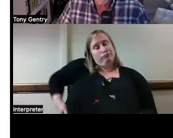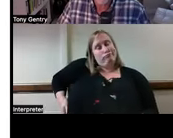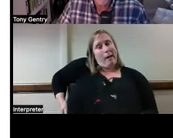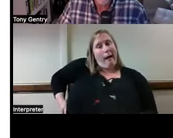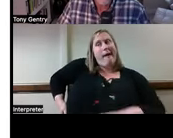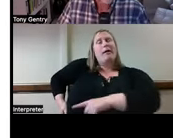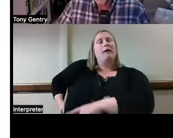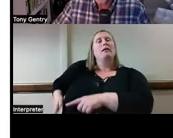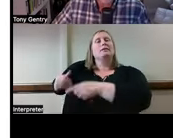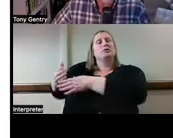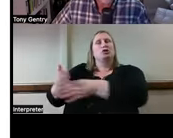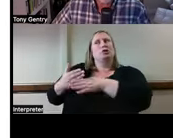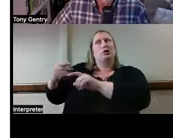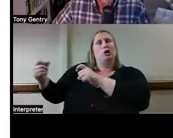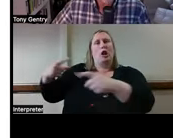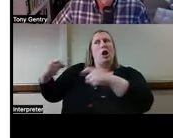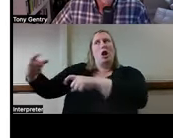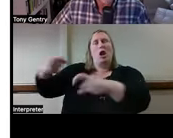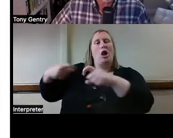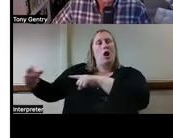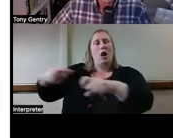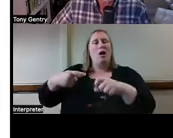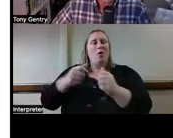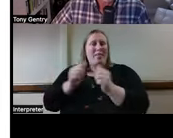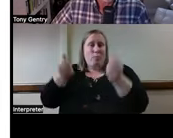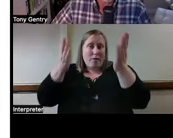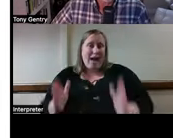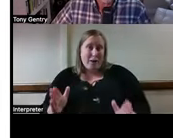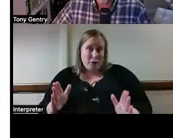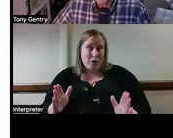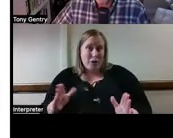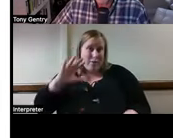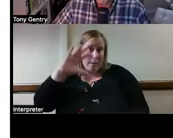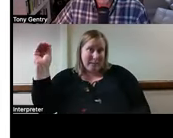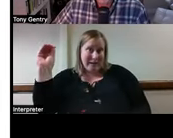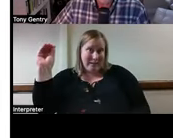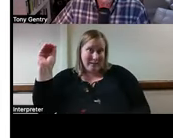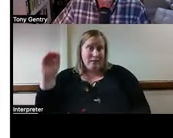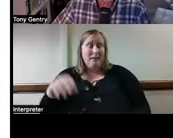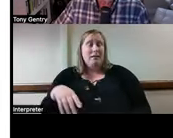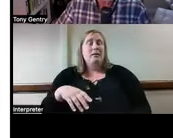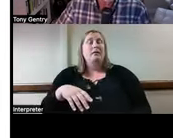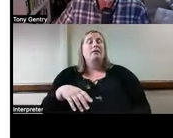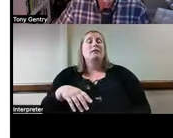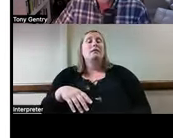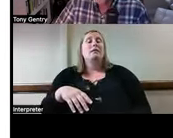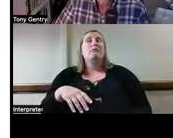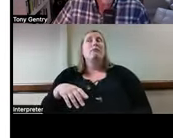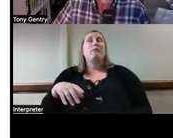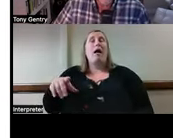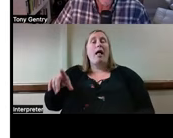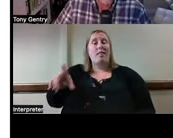over the internet with whatever provider you have. And how that information is being used,